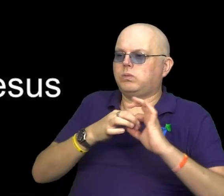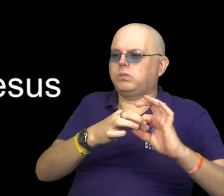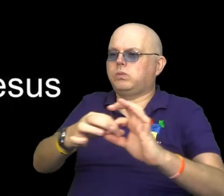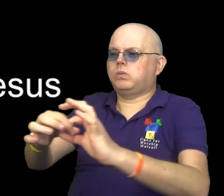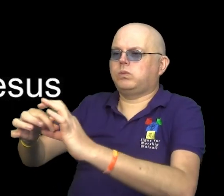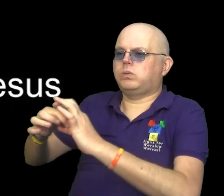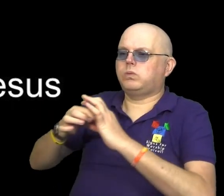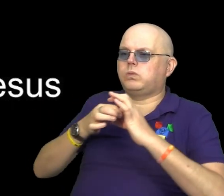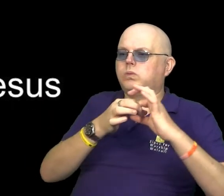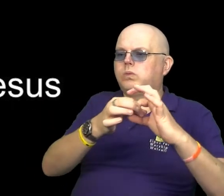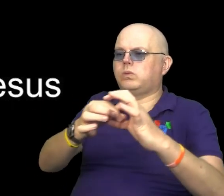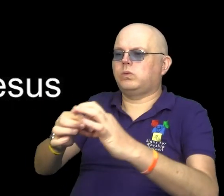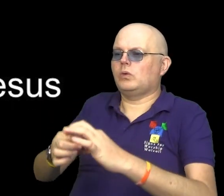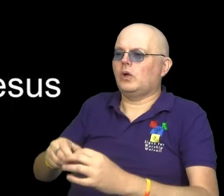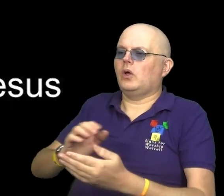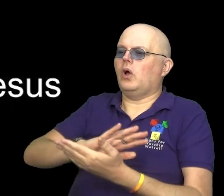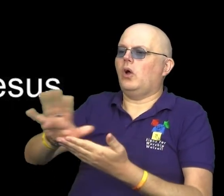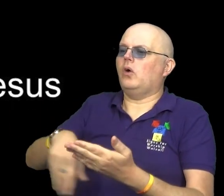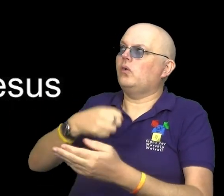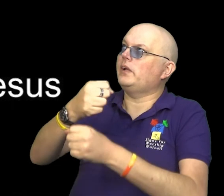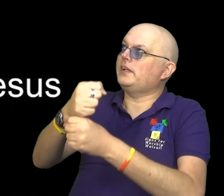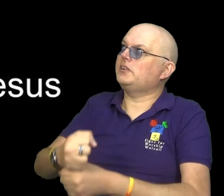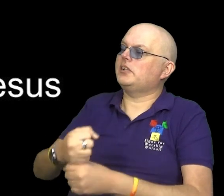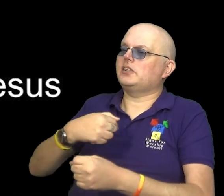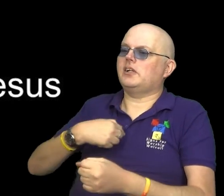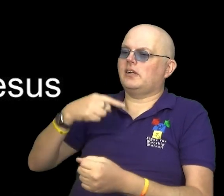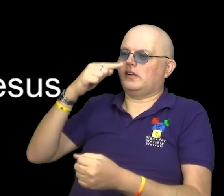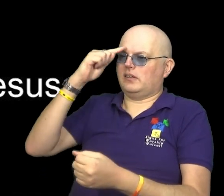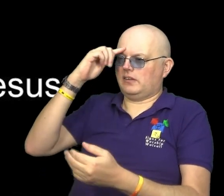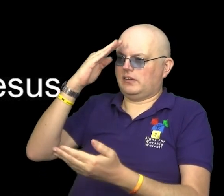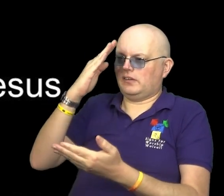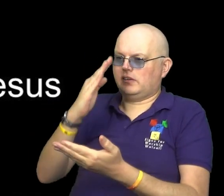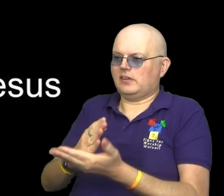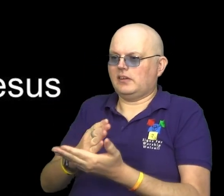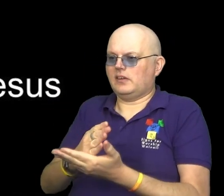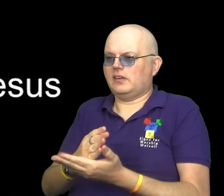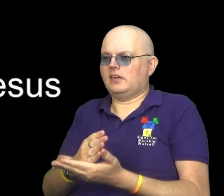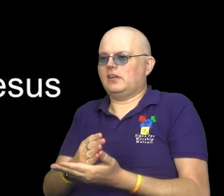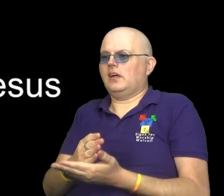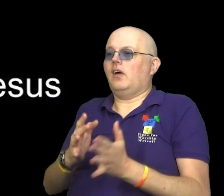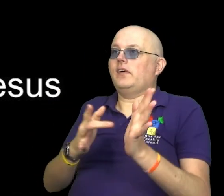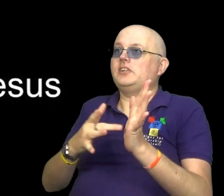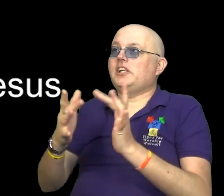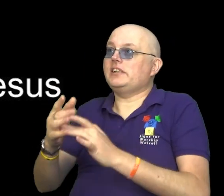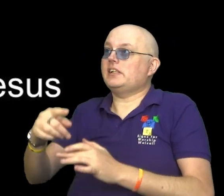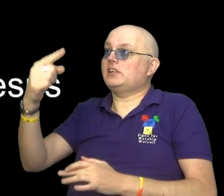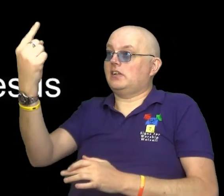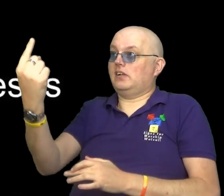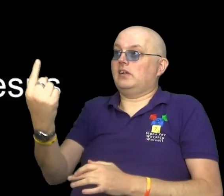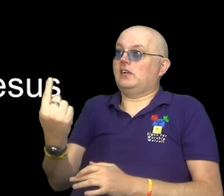our God in